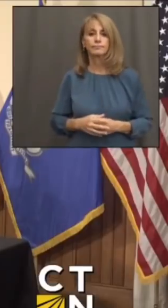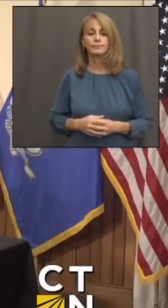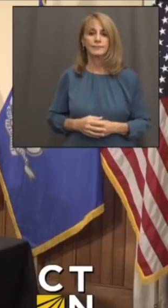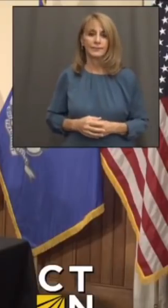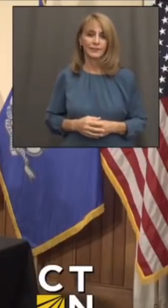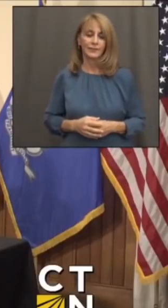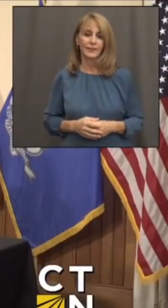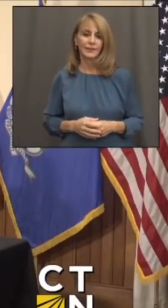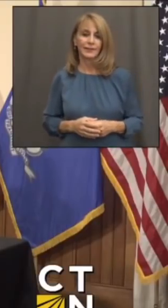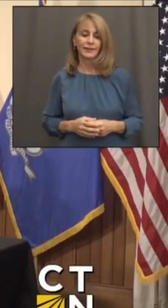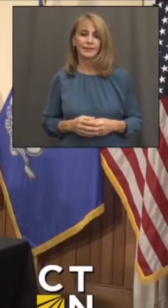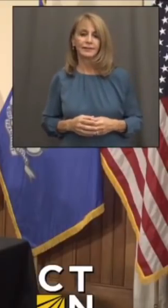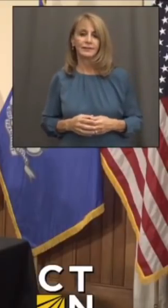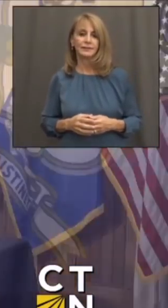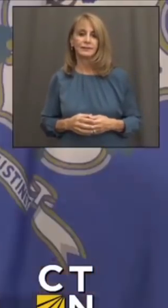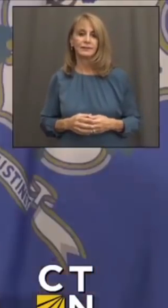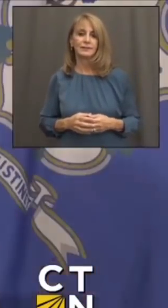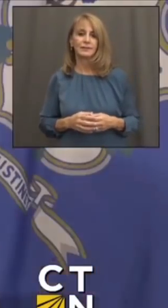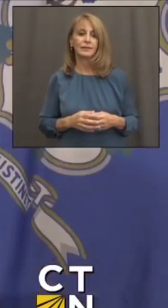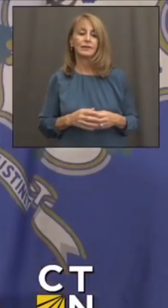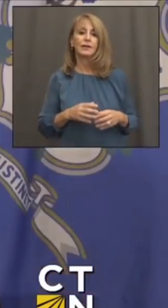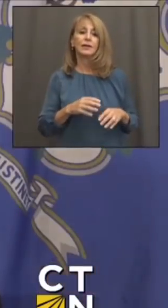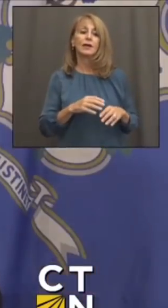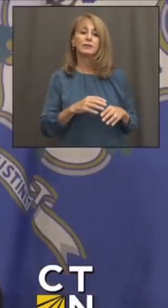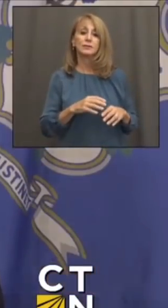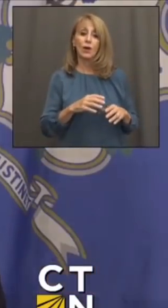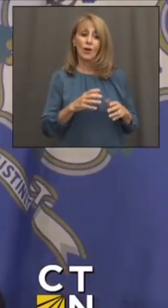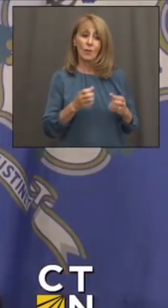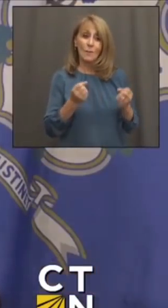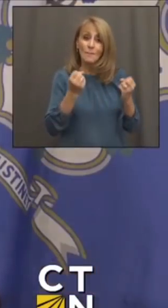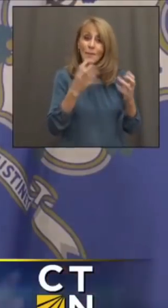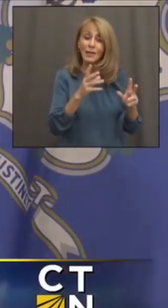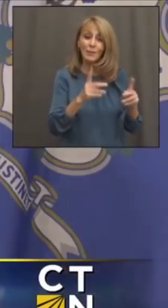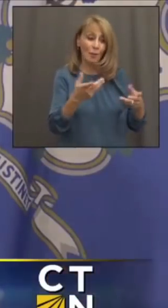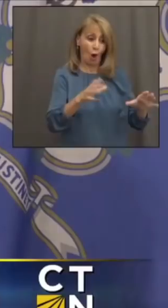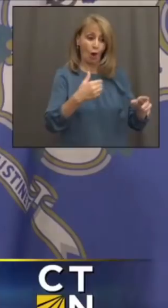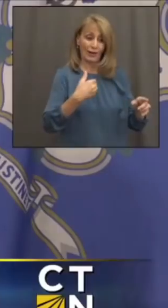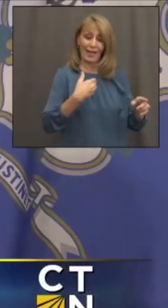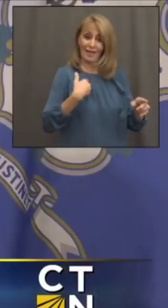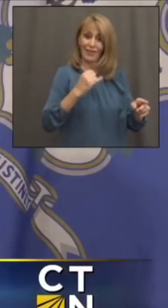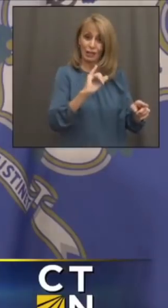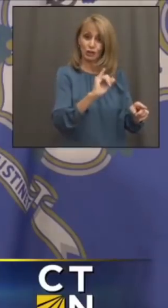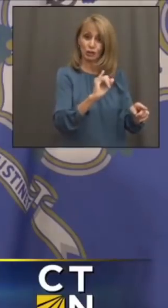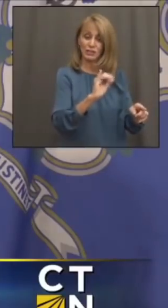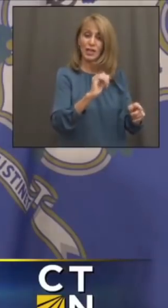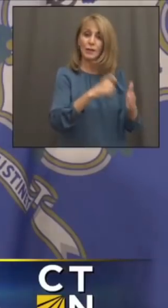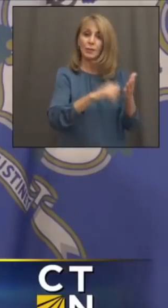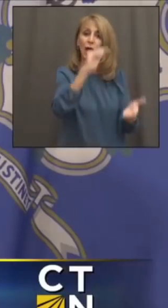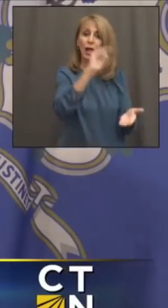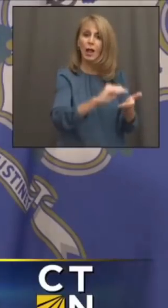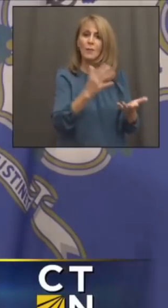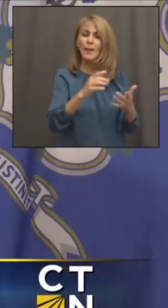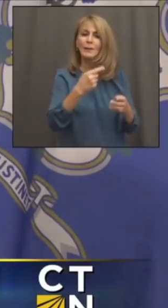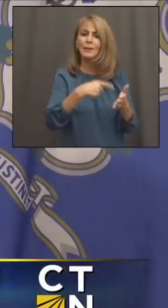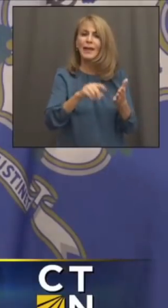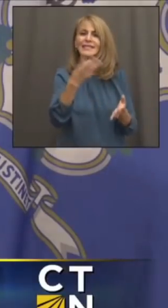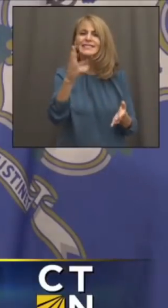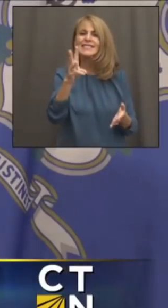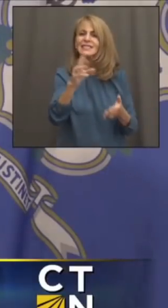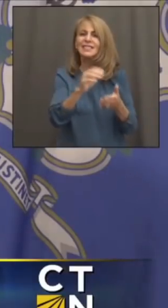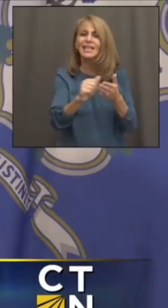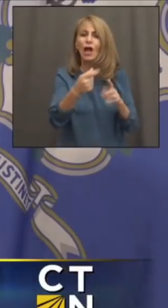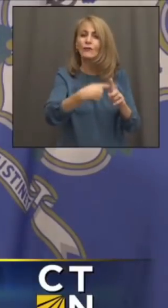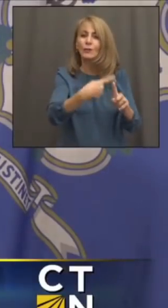You know, over half the current customers will pay less than $16 a month. Are there a lot of the people who are uninsured? Would they fall into this